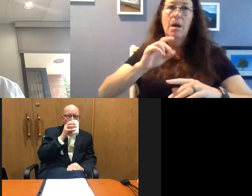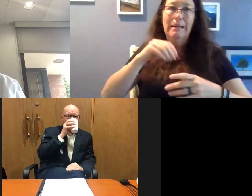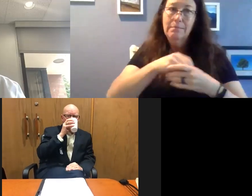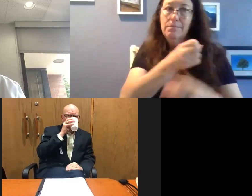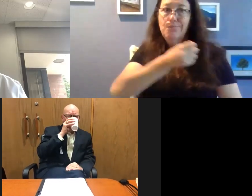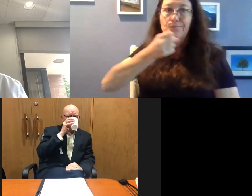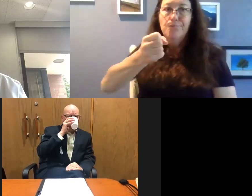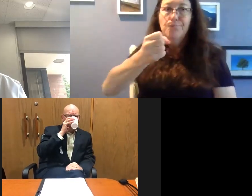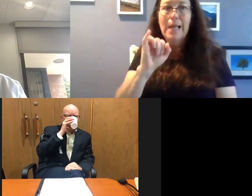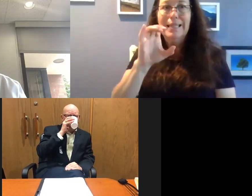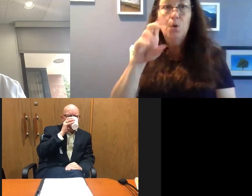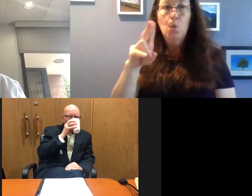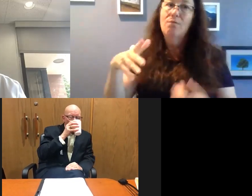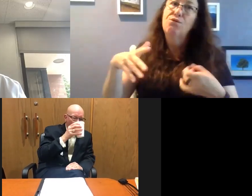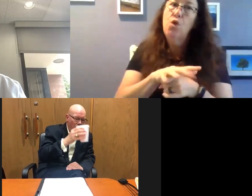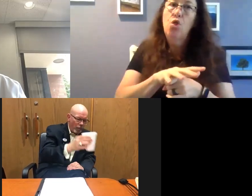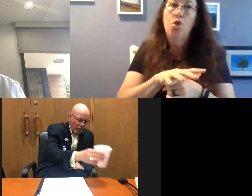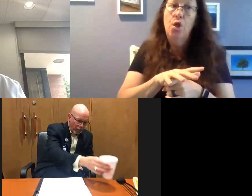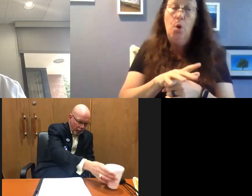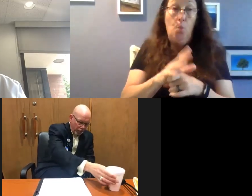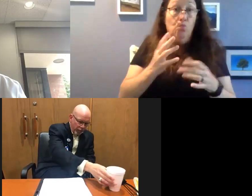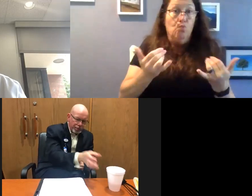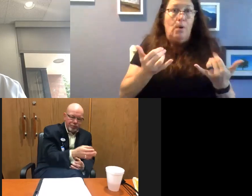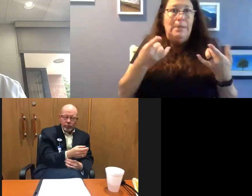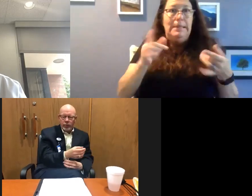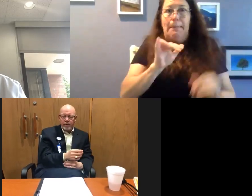and they fill up our ICUs, which is where we're at right now.